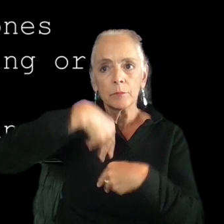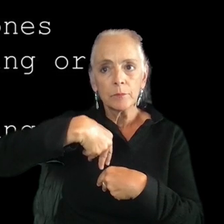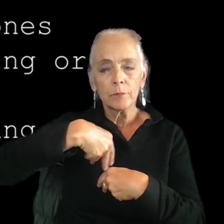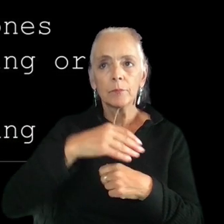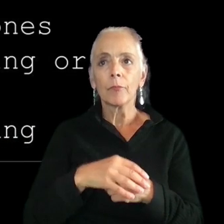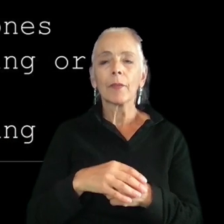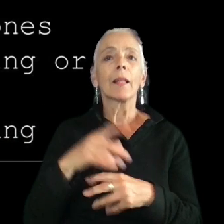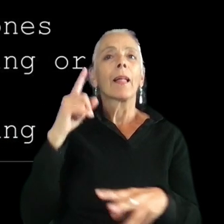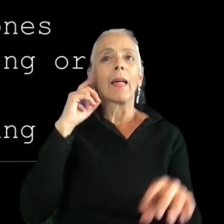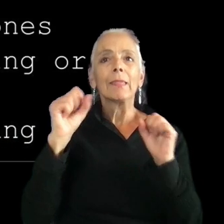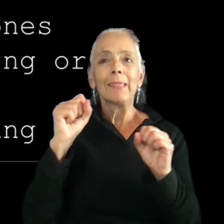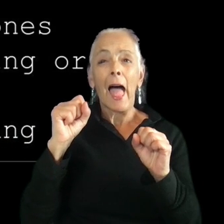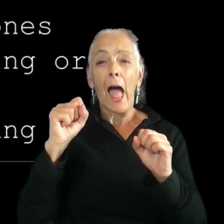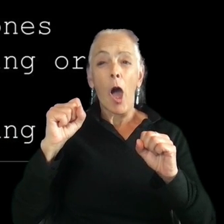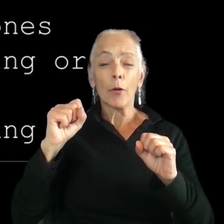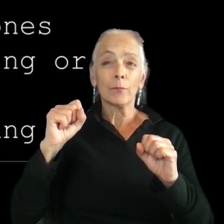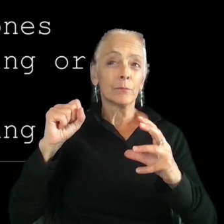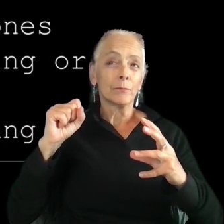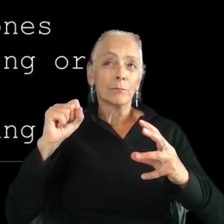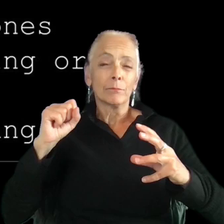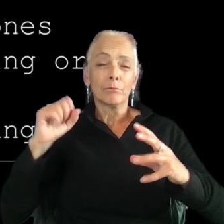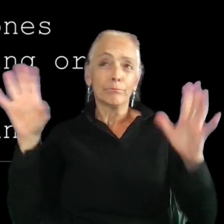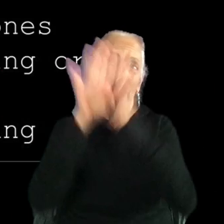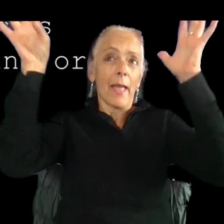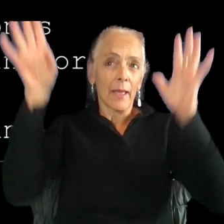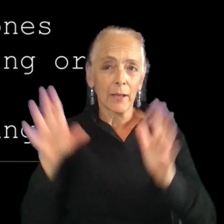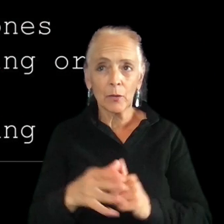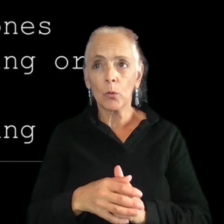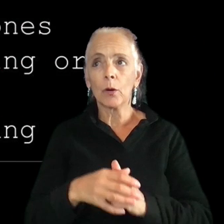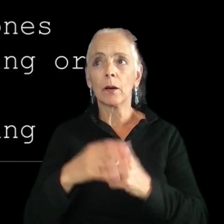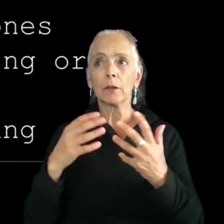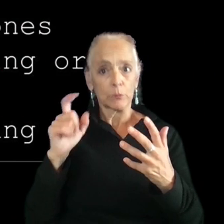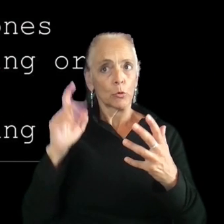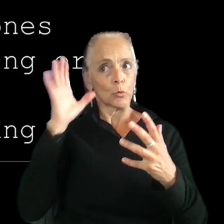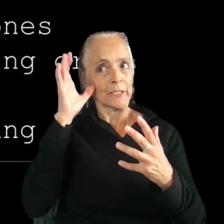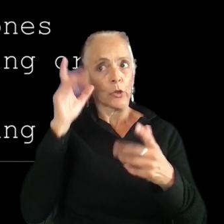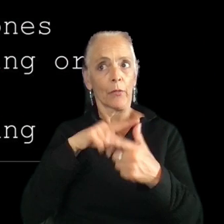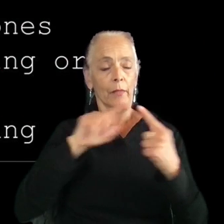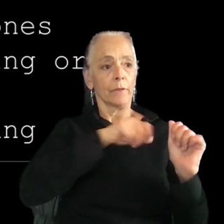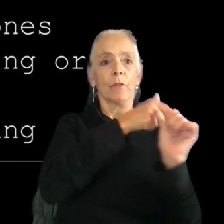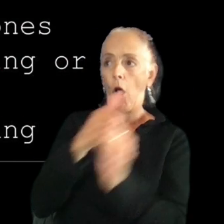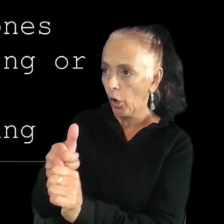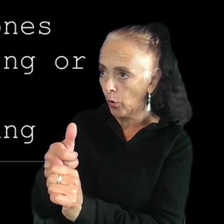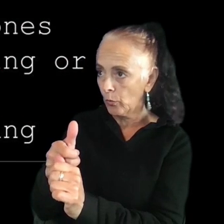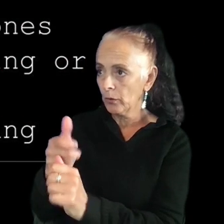crash or bang, again, that you're supposed to hear and then follow to advance the story. But if you're hard of hearing